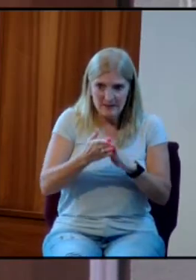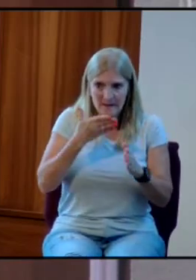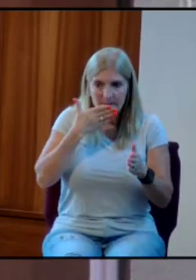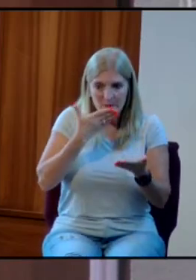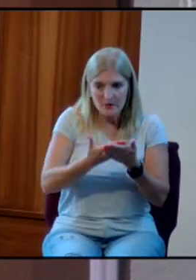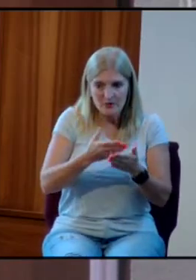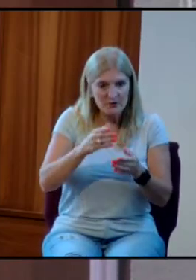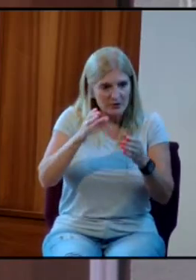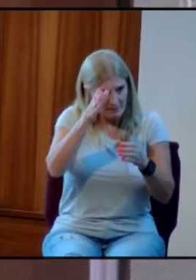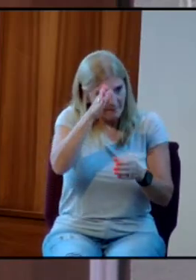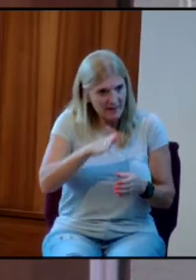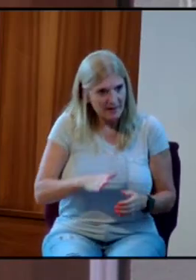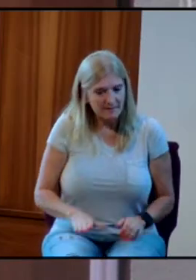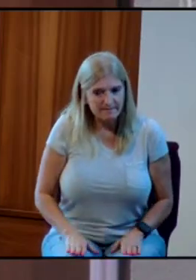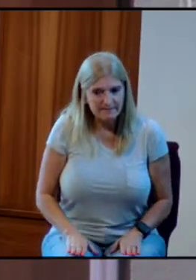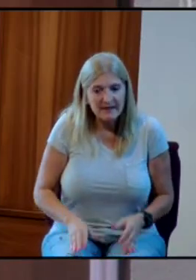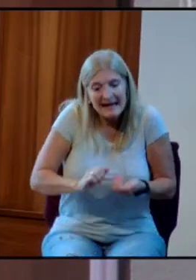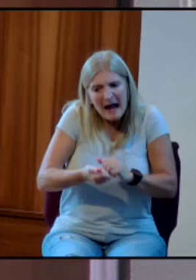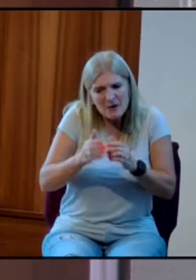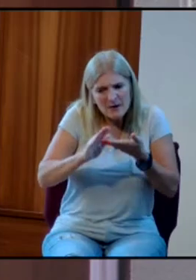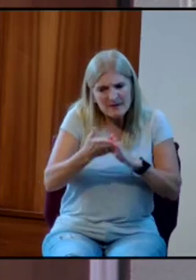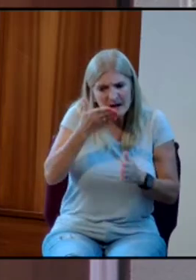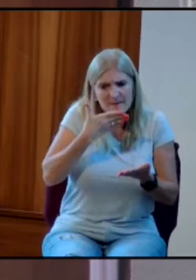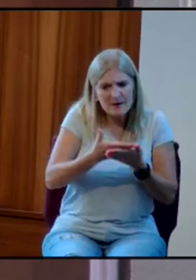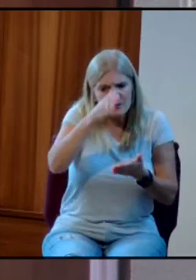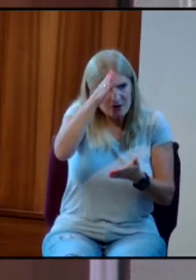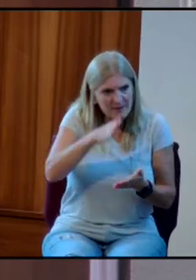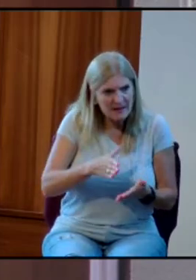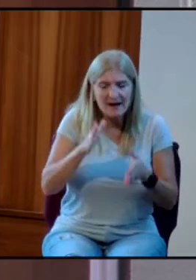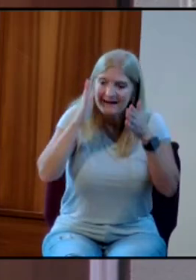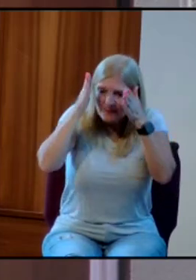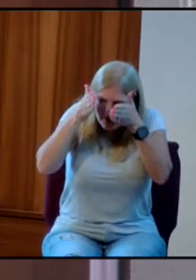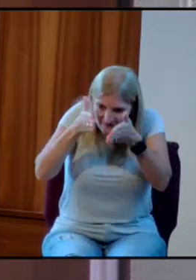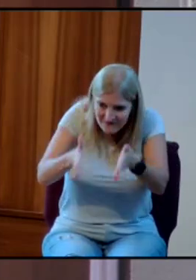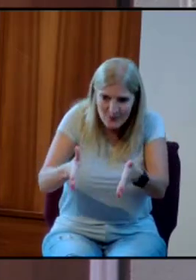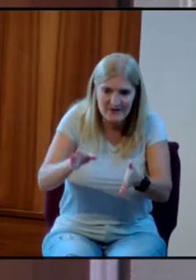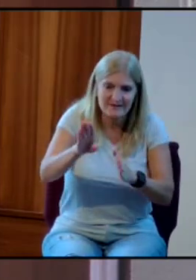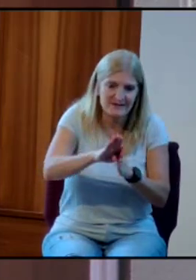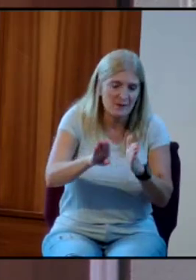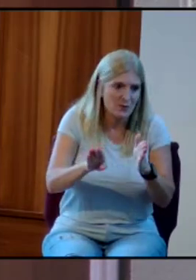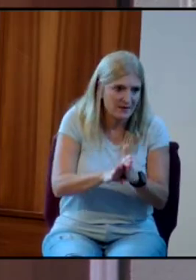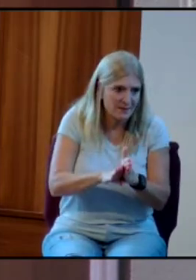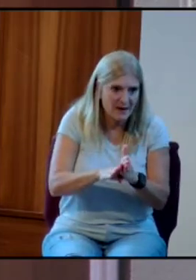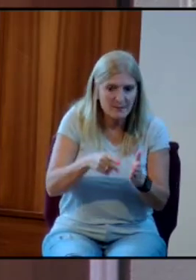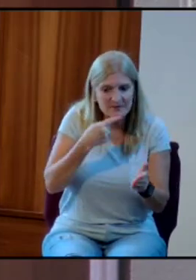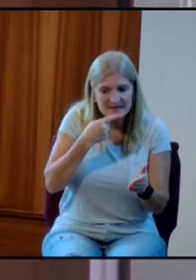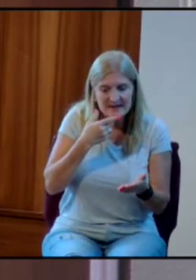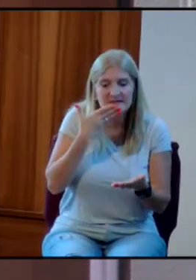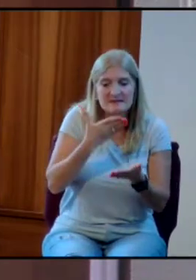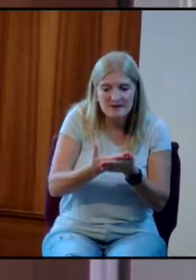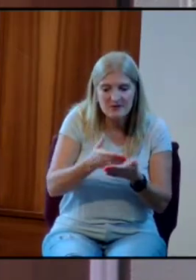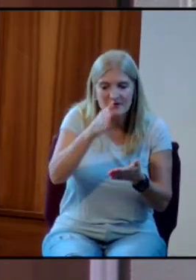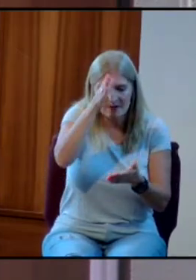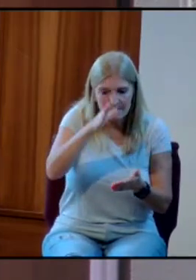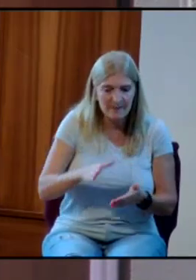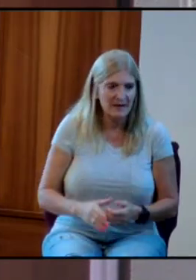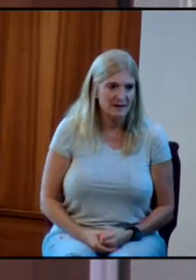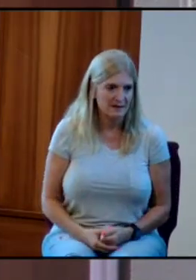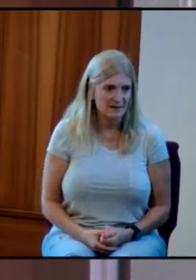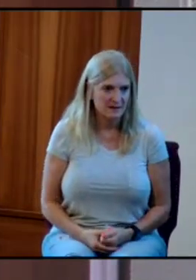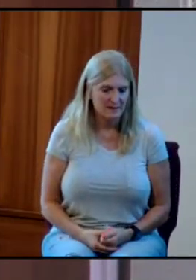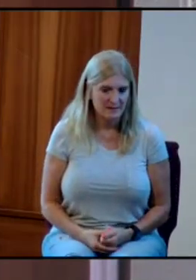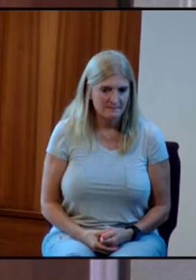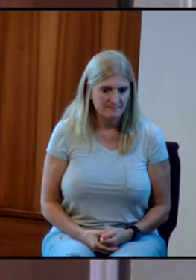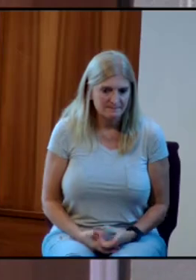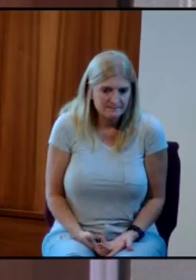man. The way I'm going to be a good man is I'm going to pay attention to what the Bible says a good man is. Okay, person. I'm just